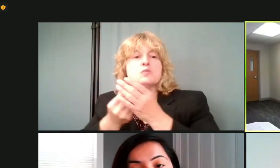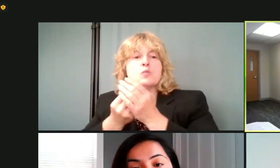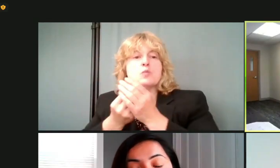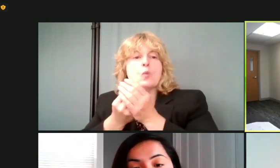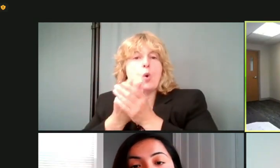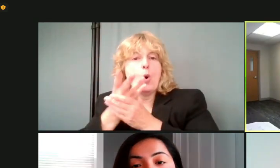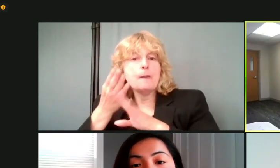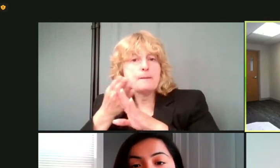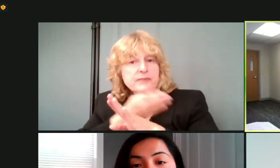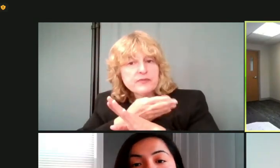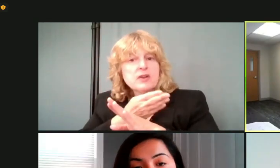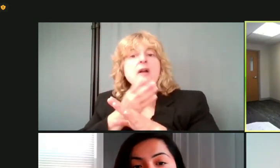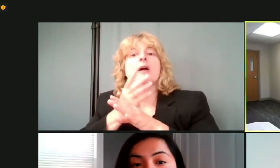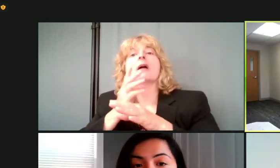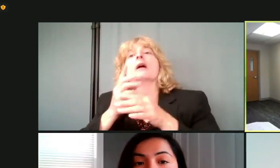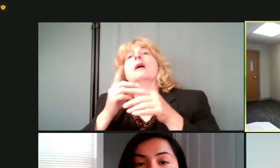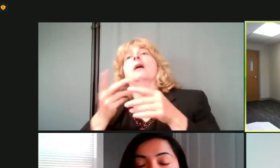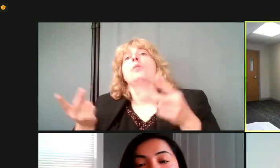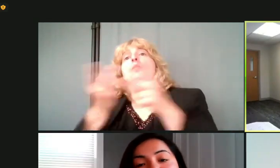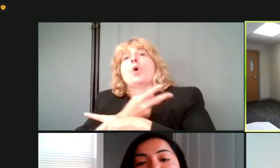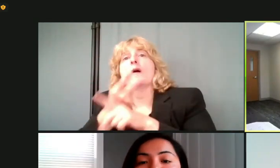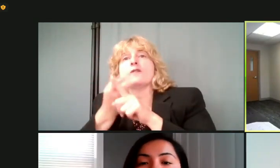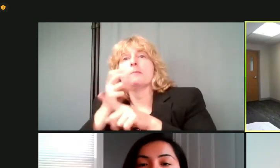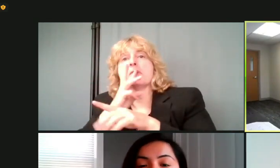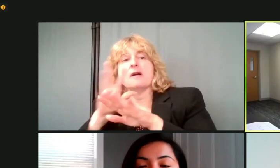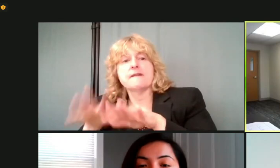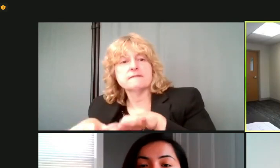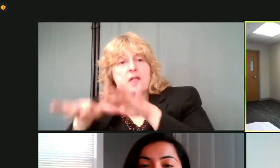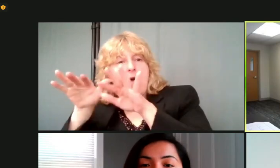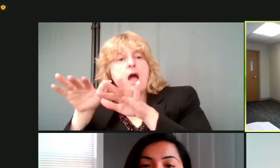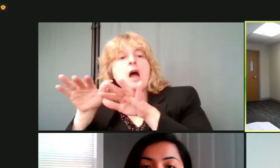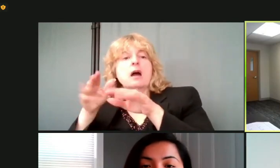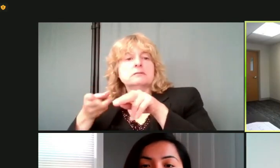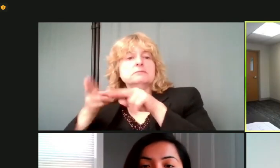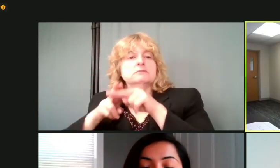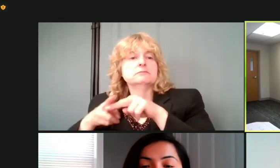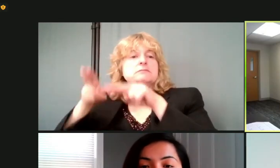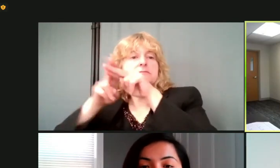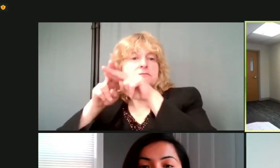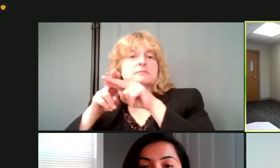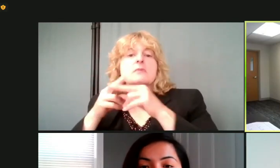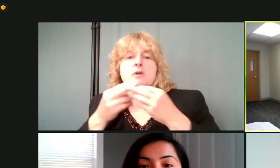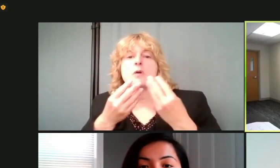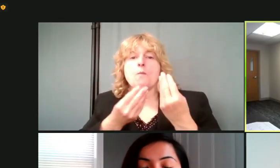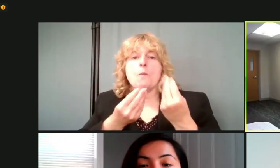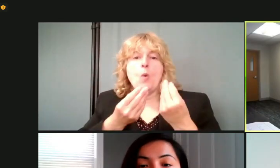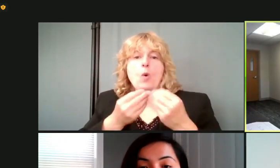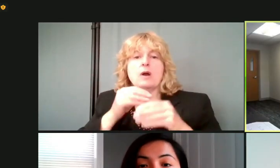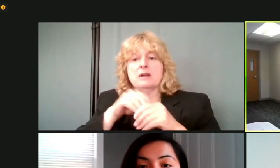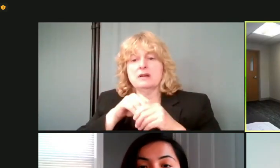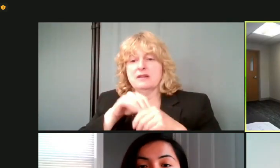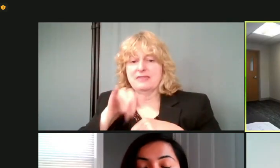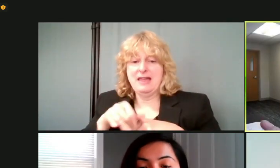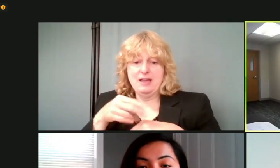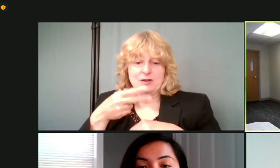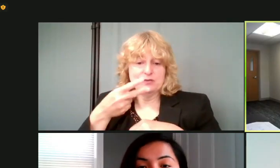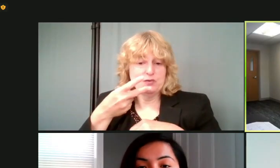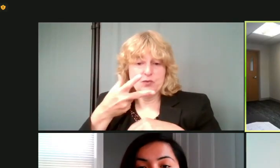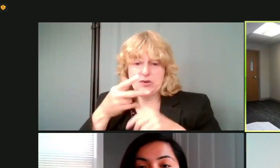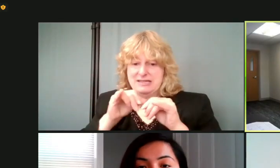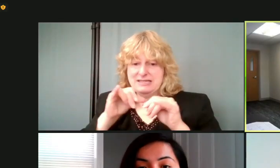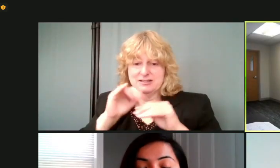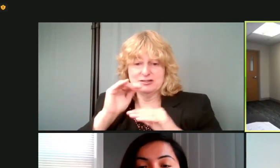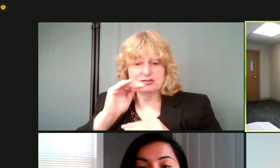worse by the flooding and the moisture that, that, uh, was in that two or three inches of water. Um, and then the two